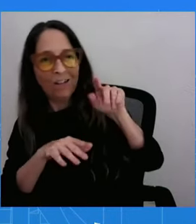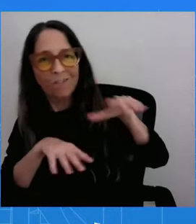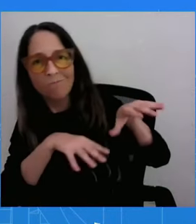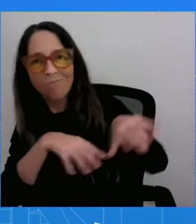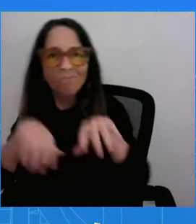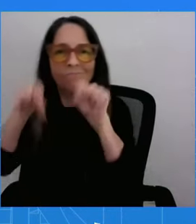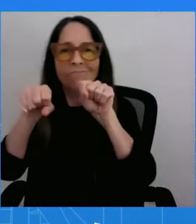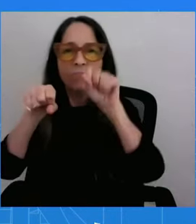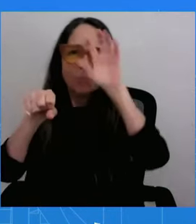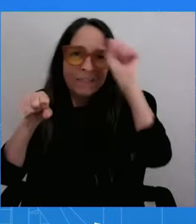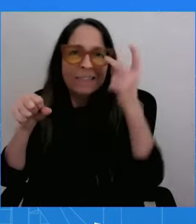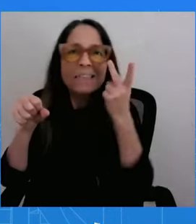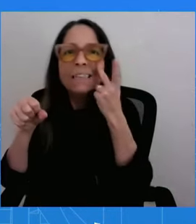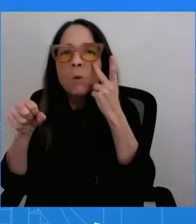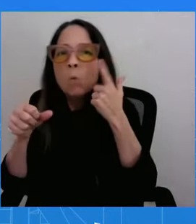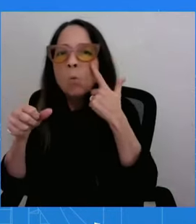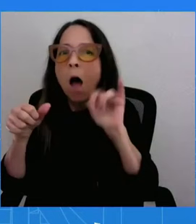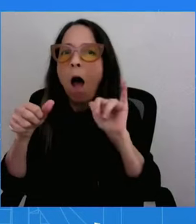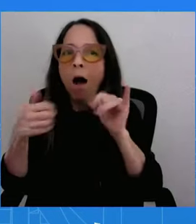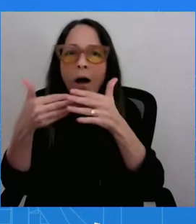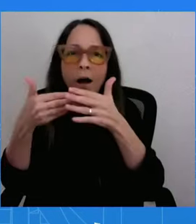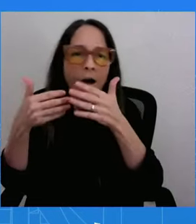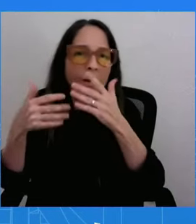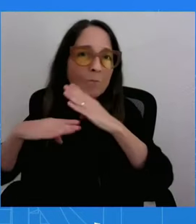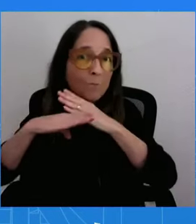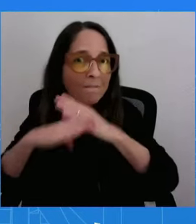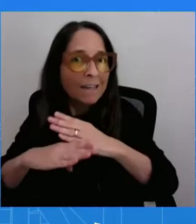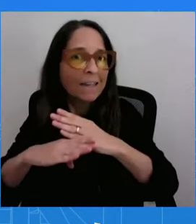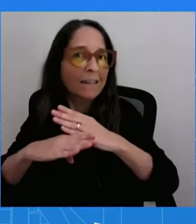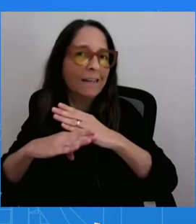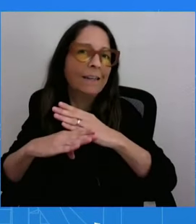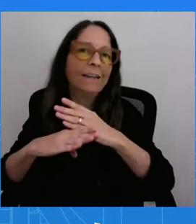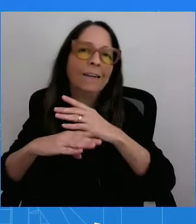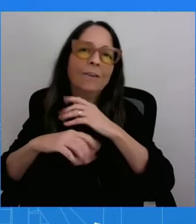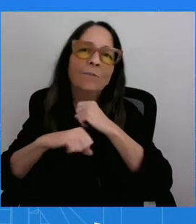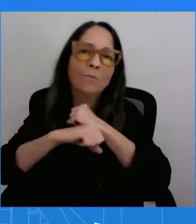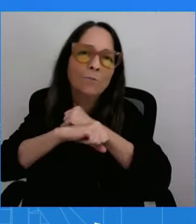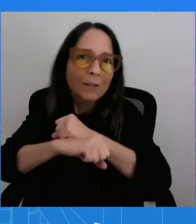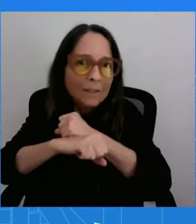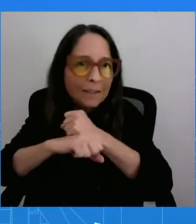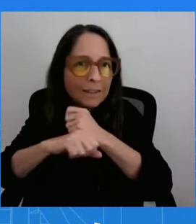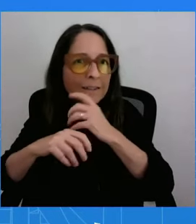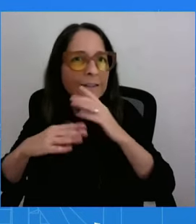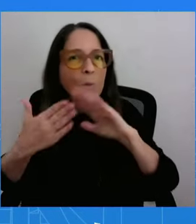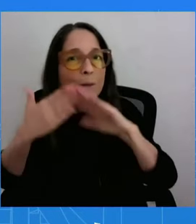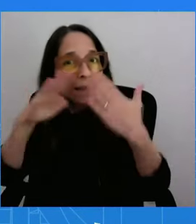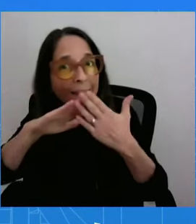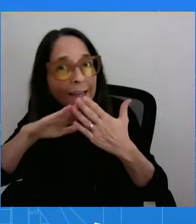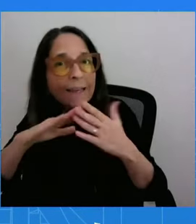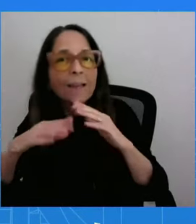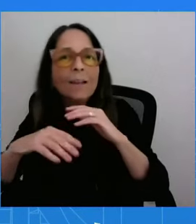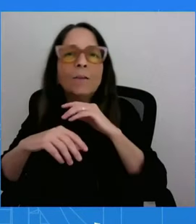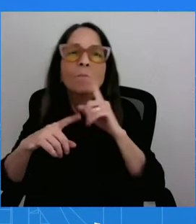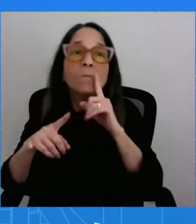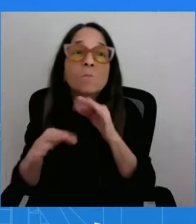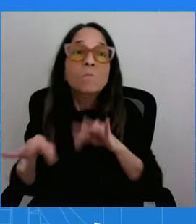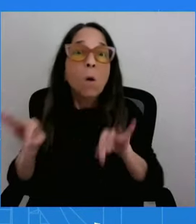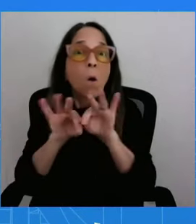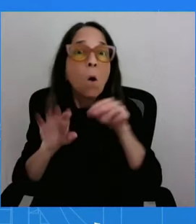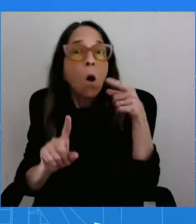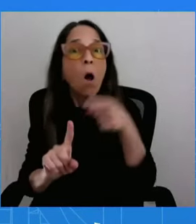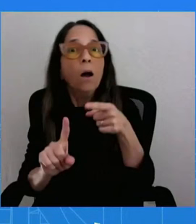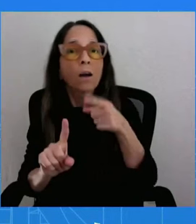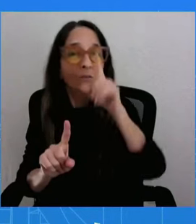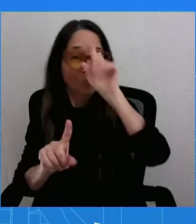to protect communities. And so, yes, this is an important, important, continued part of the president's initiative for the next couple of